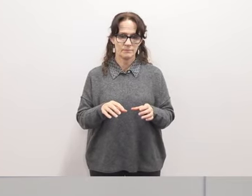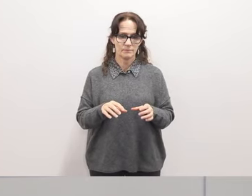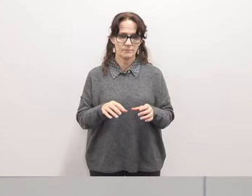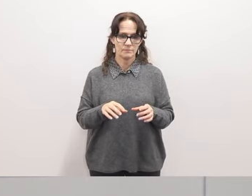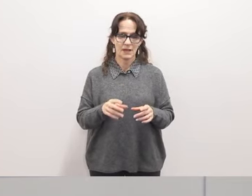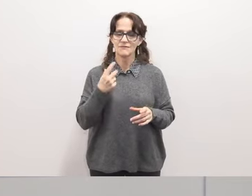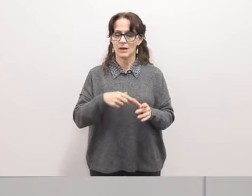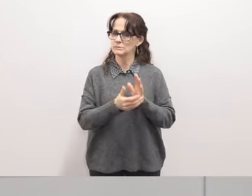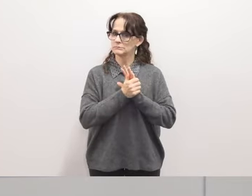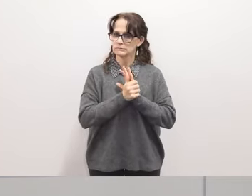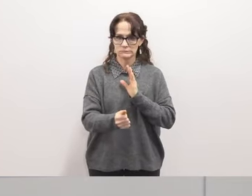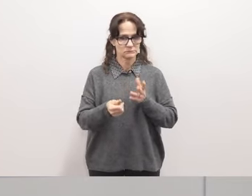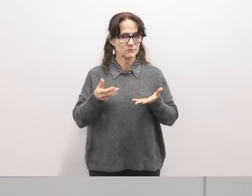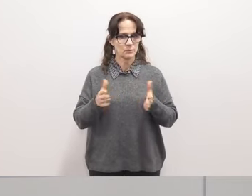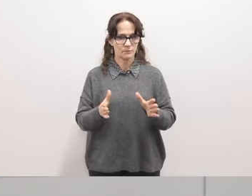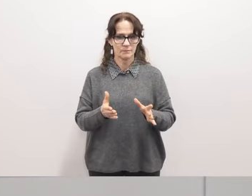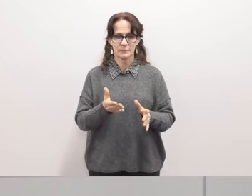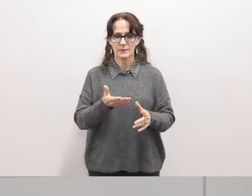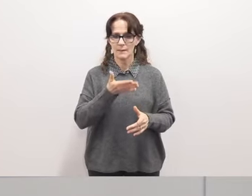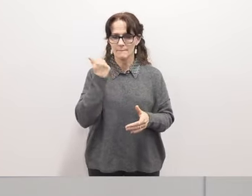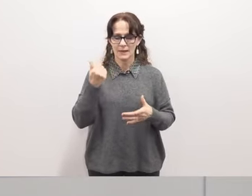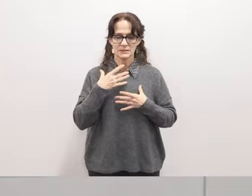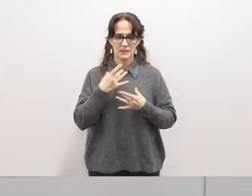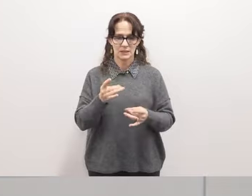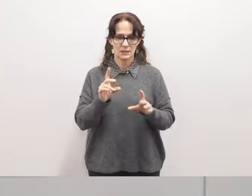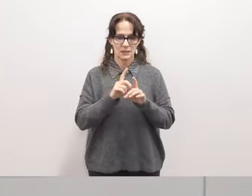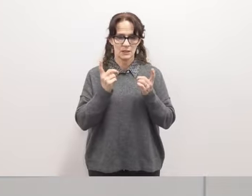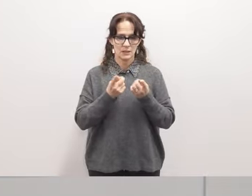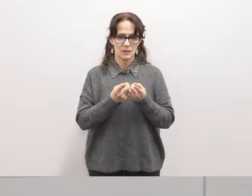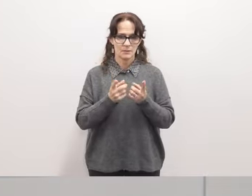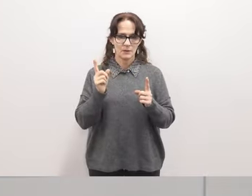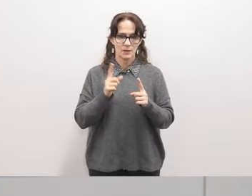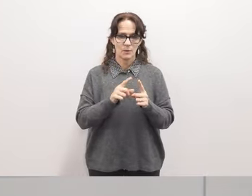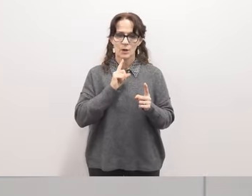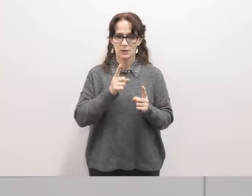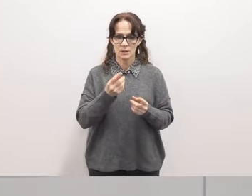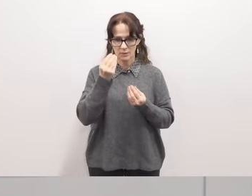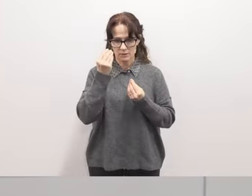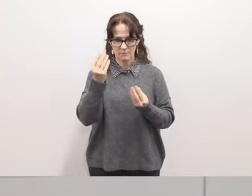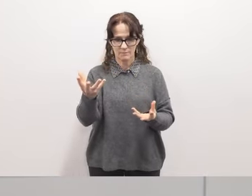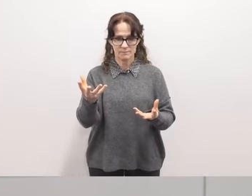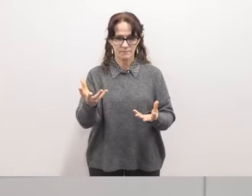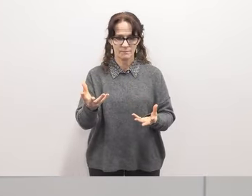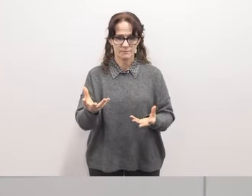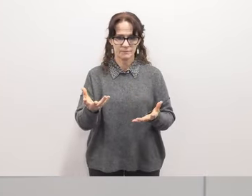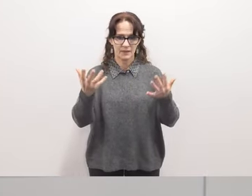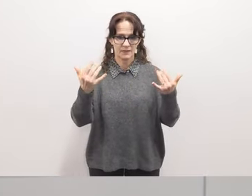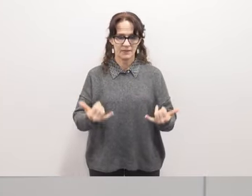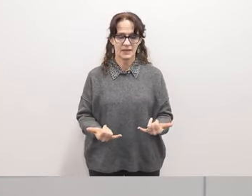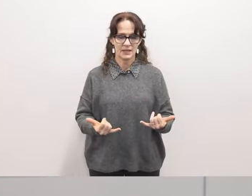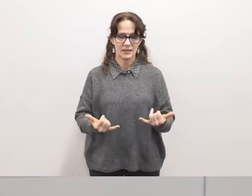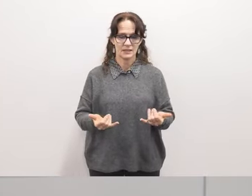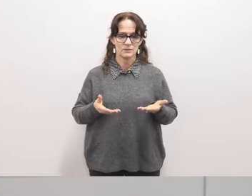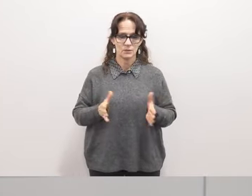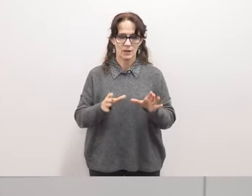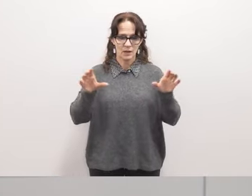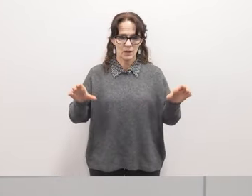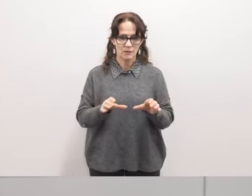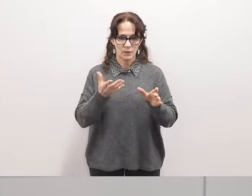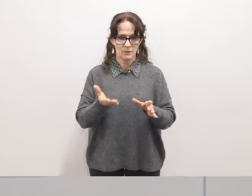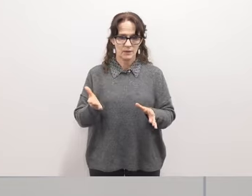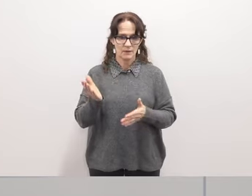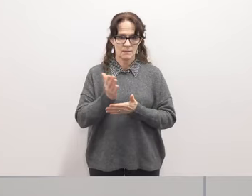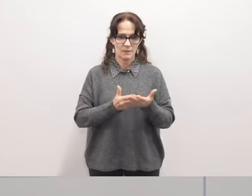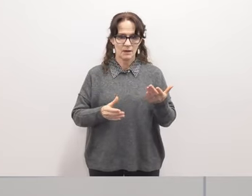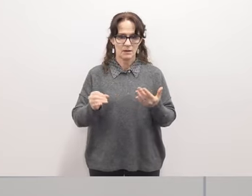way and in the best interests of the district but the point i really want to make is that this way of doing things is